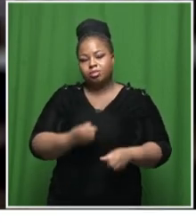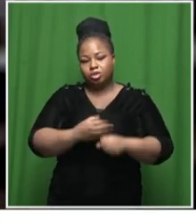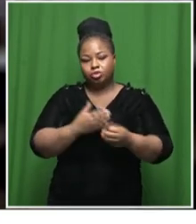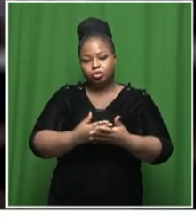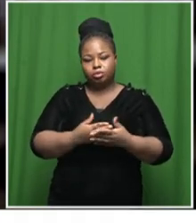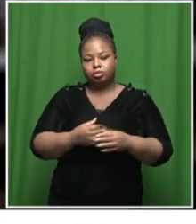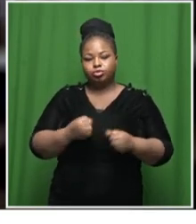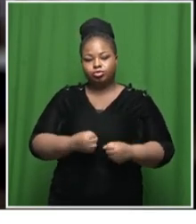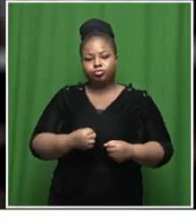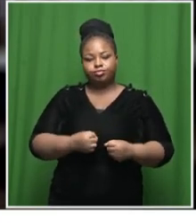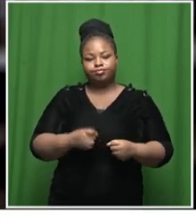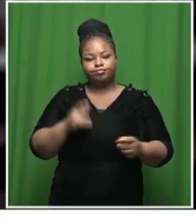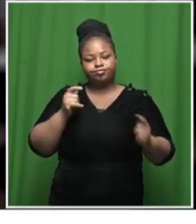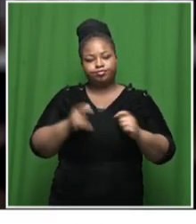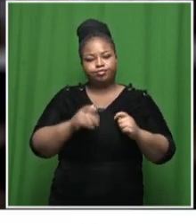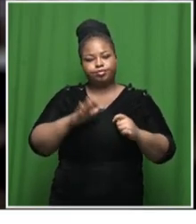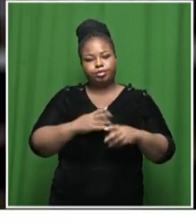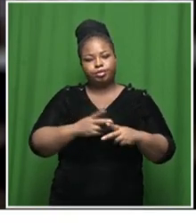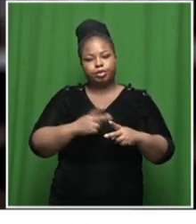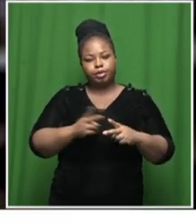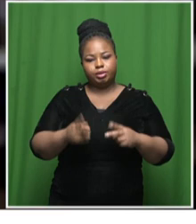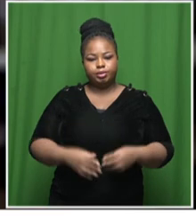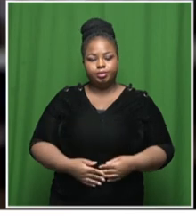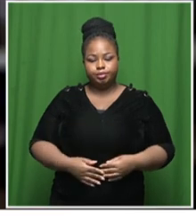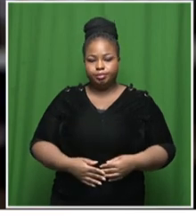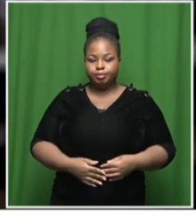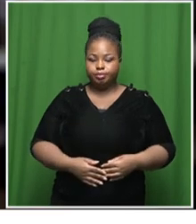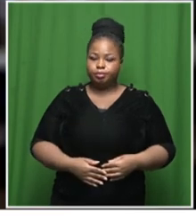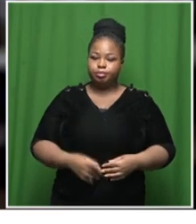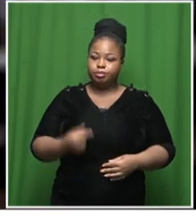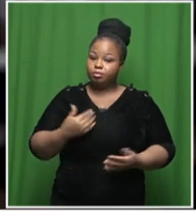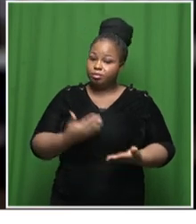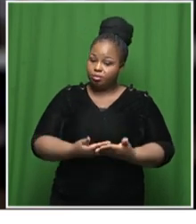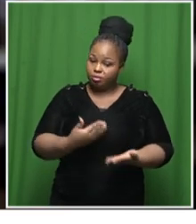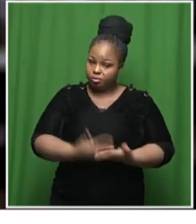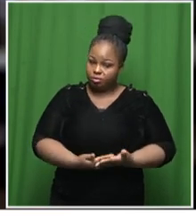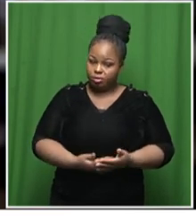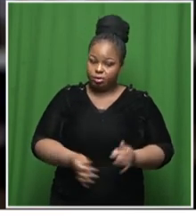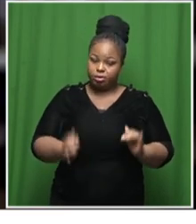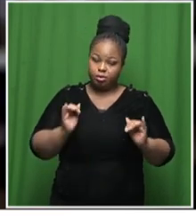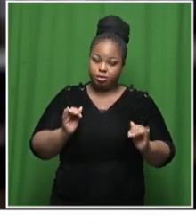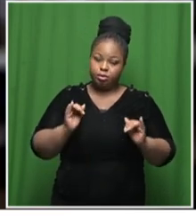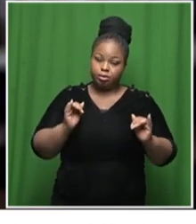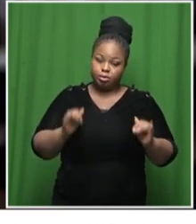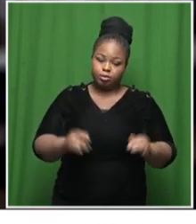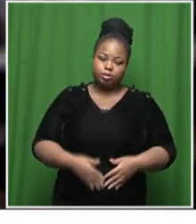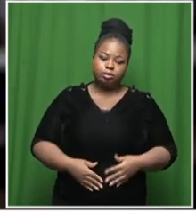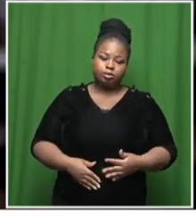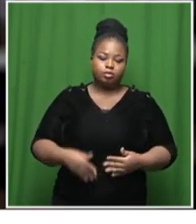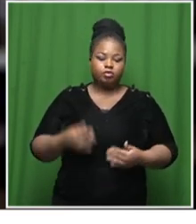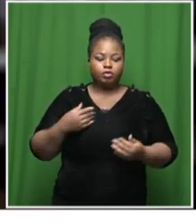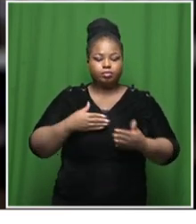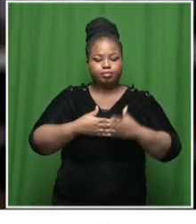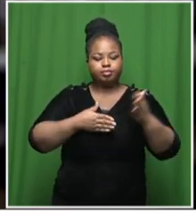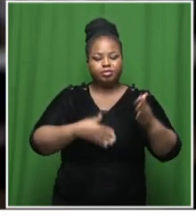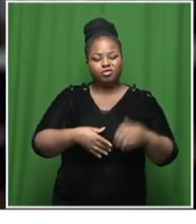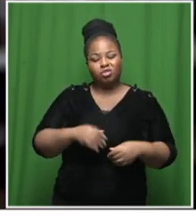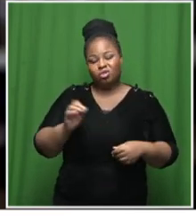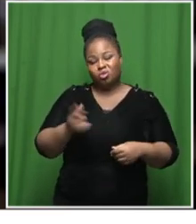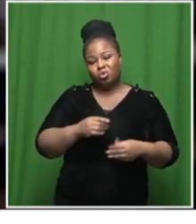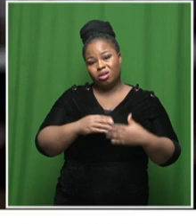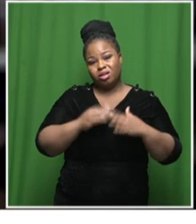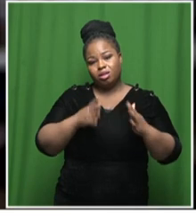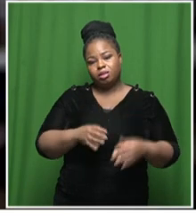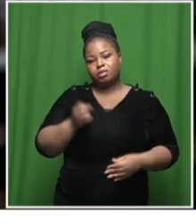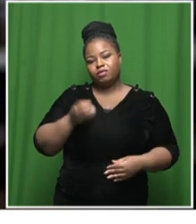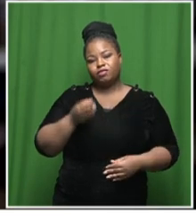pandemic response and preparedness warning that it would be a terrible indictment on all leaders if future